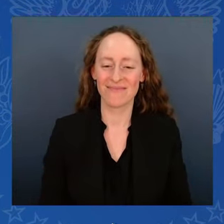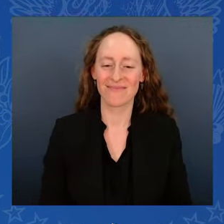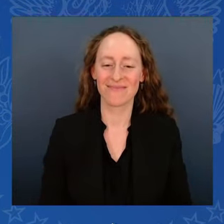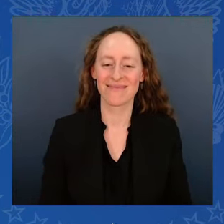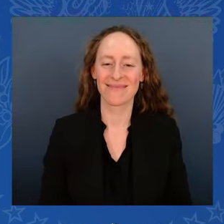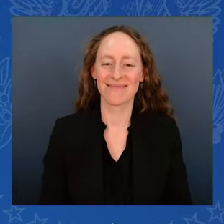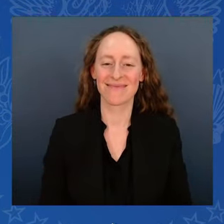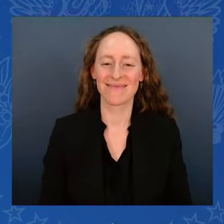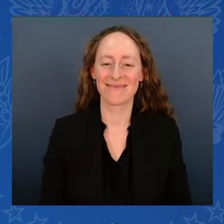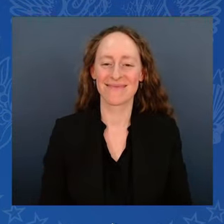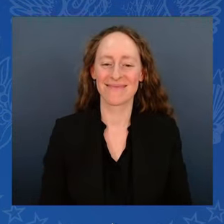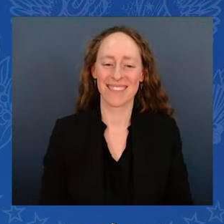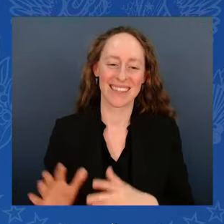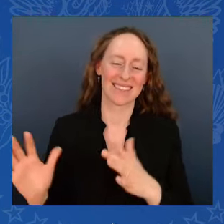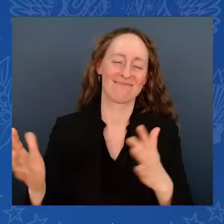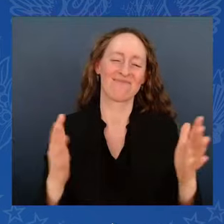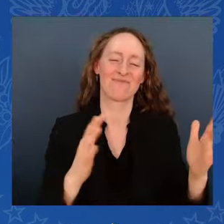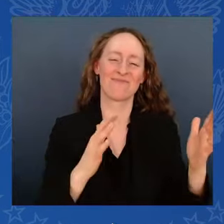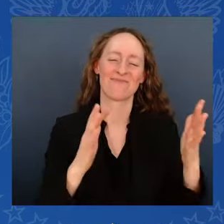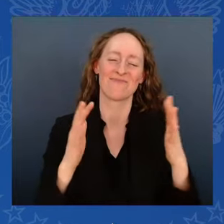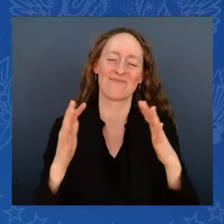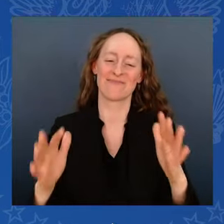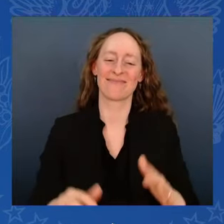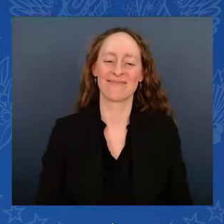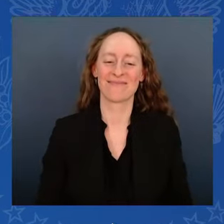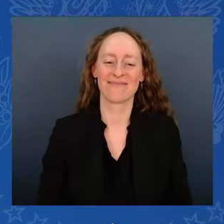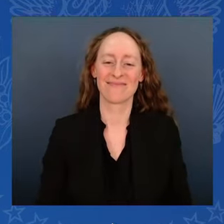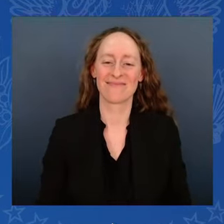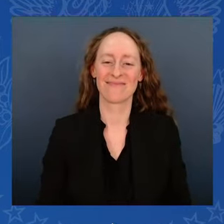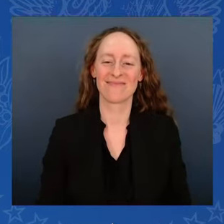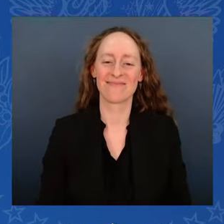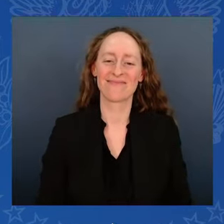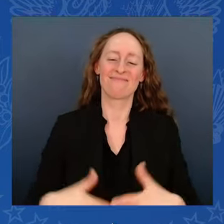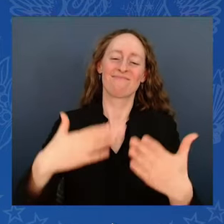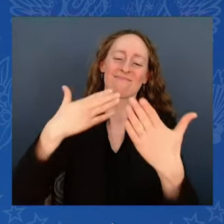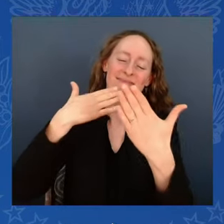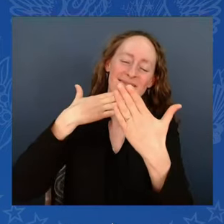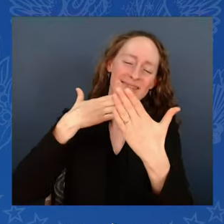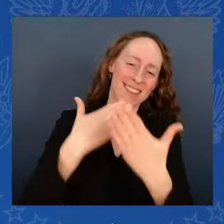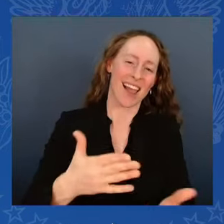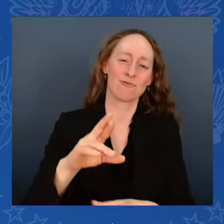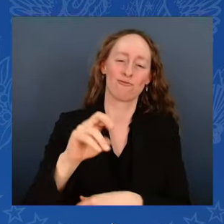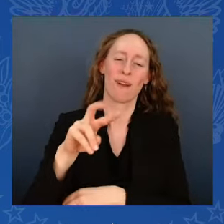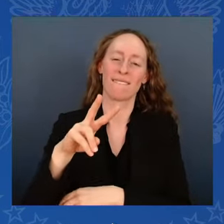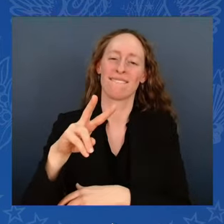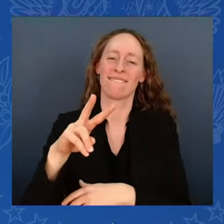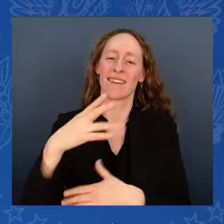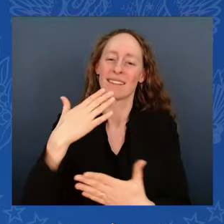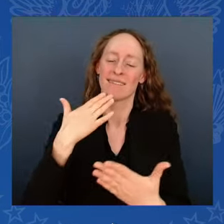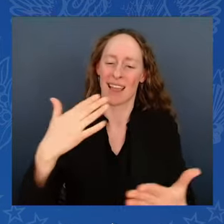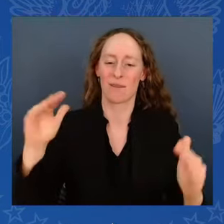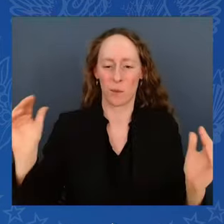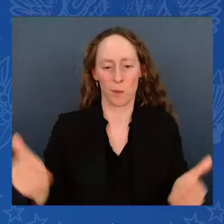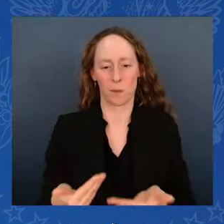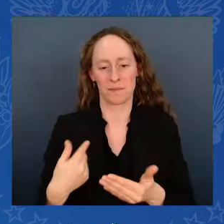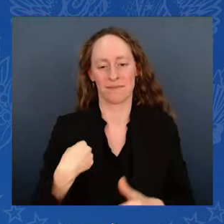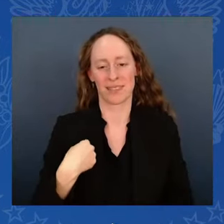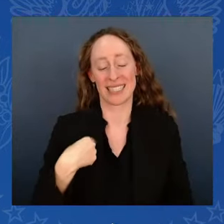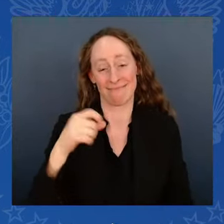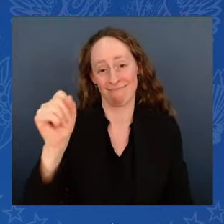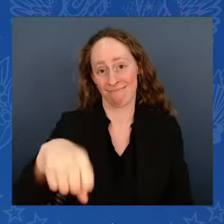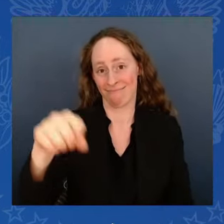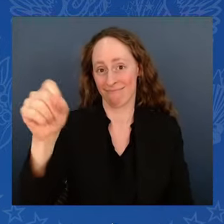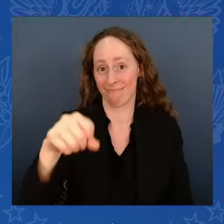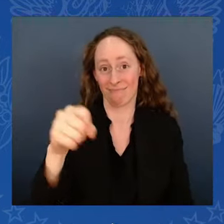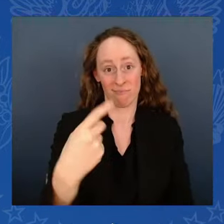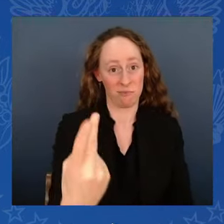Thank you, Rev. Thanks for that introduction. Look, we've known each other for a long time. I'm grateful not only for your leadership